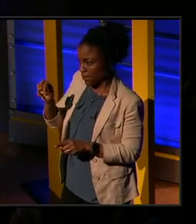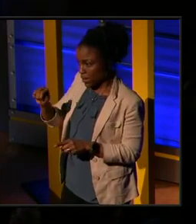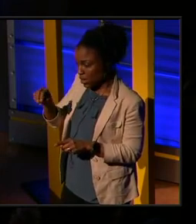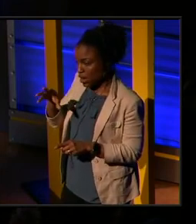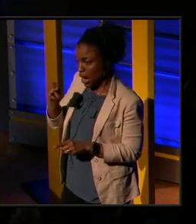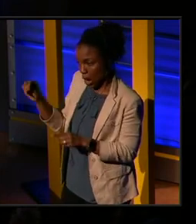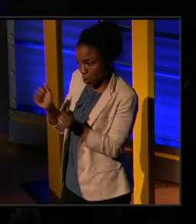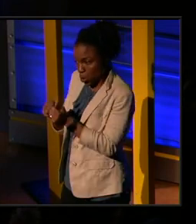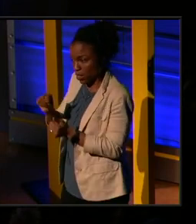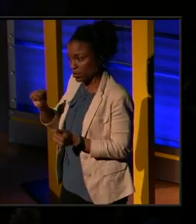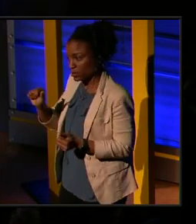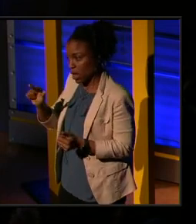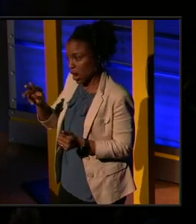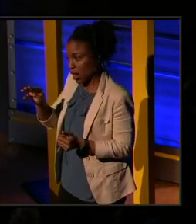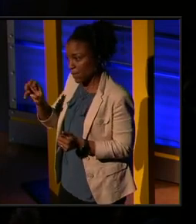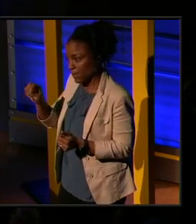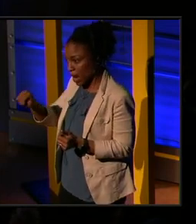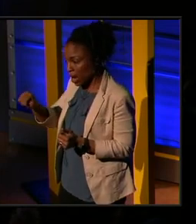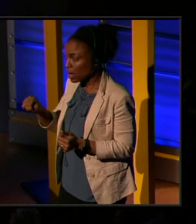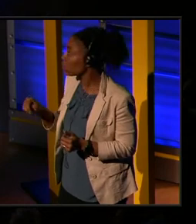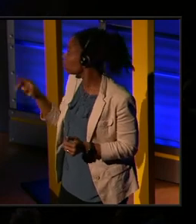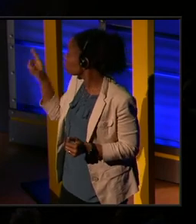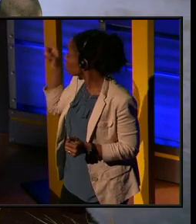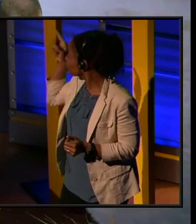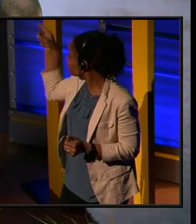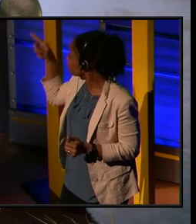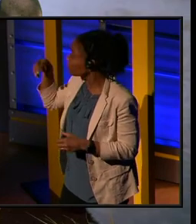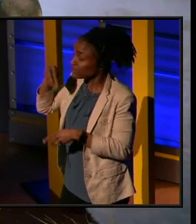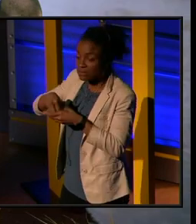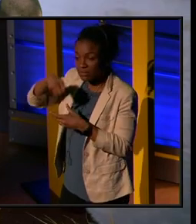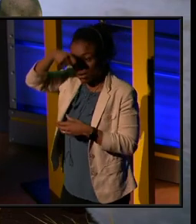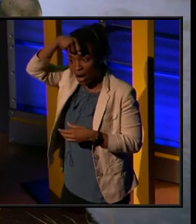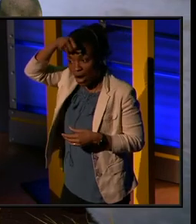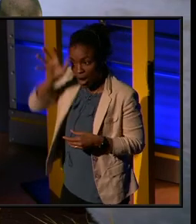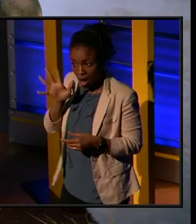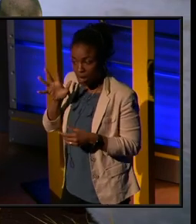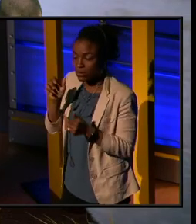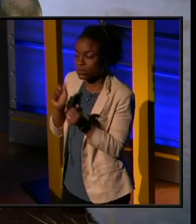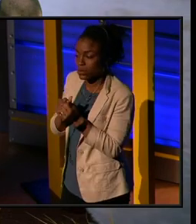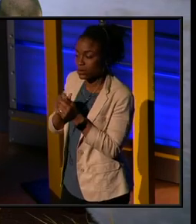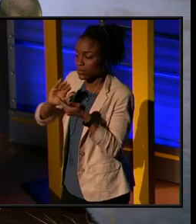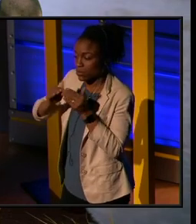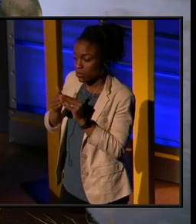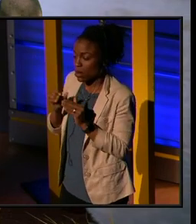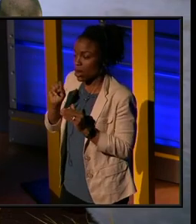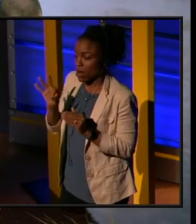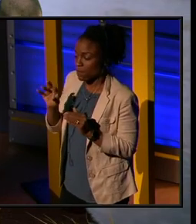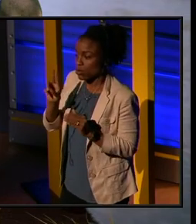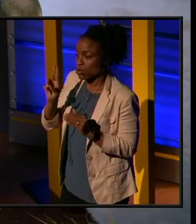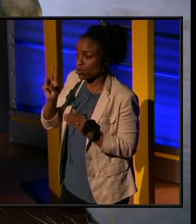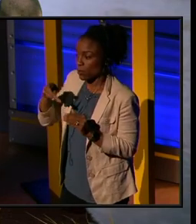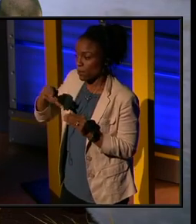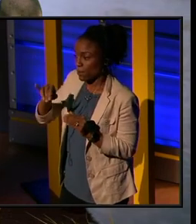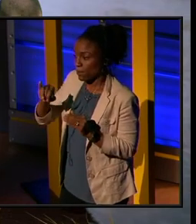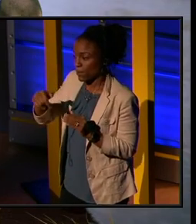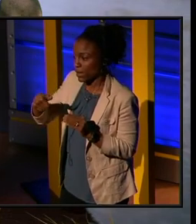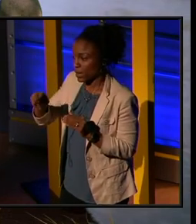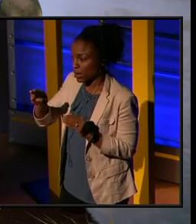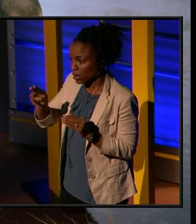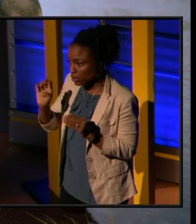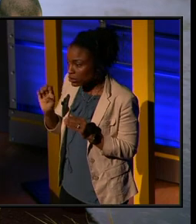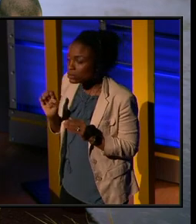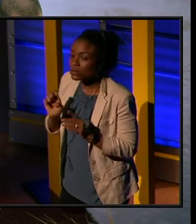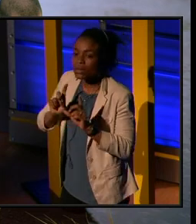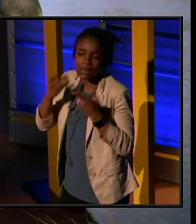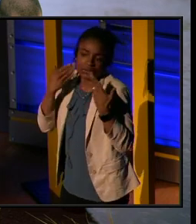here. We're in Alaska with a community of Yupik. I don't know what Emma thinks,